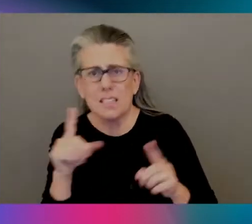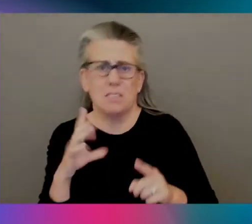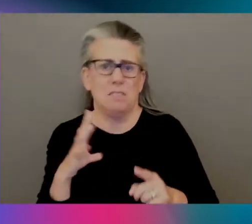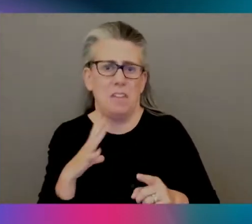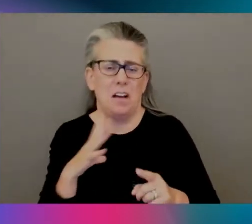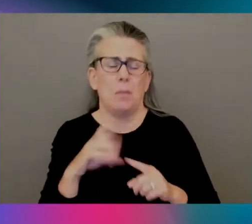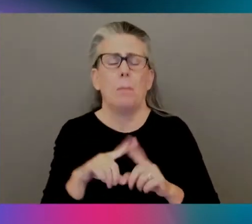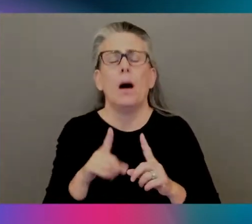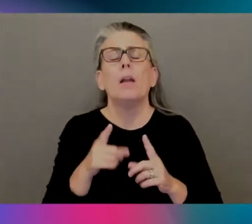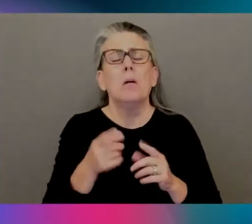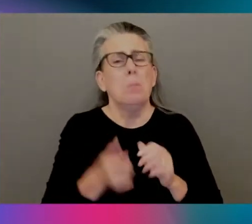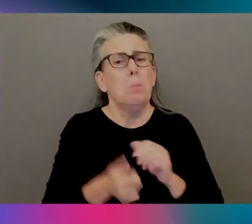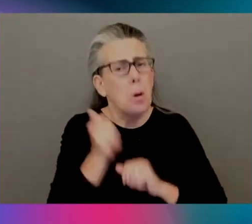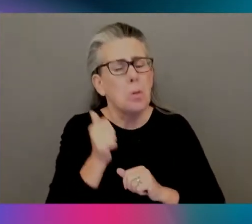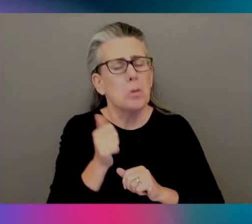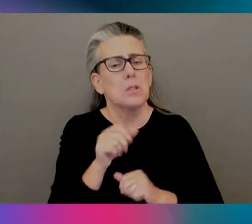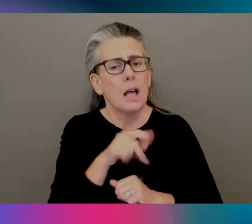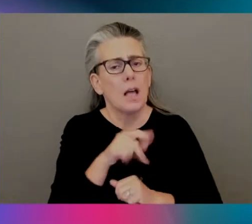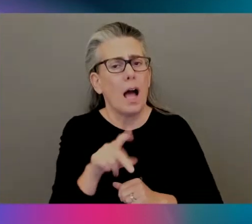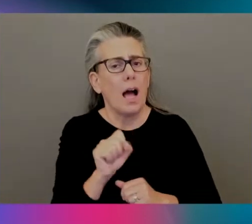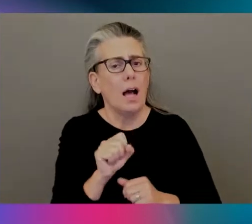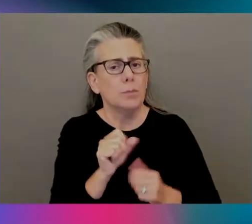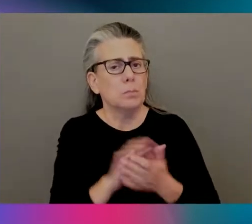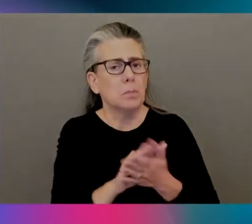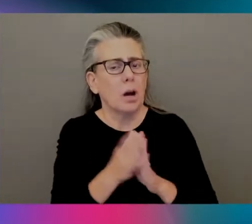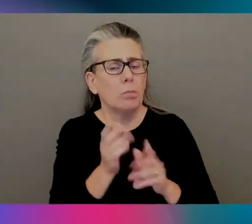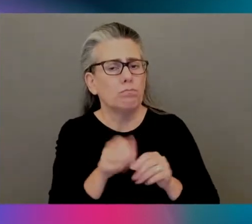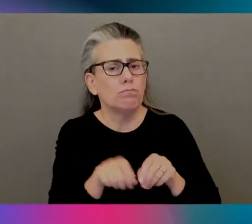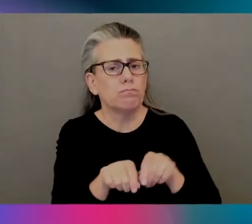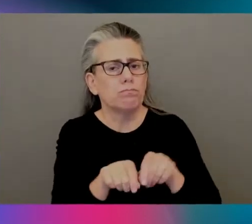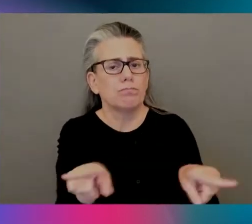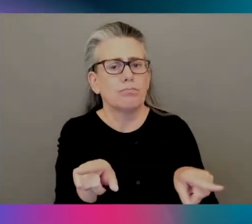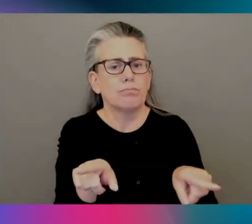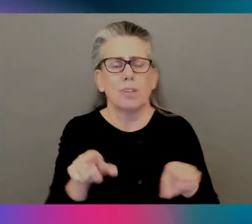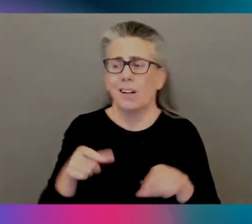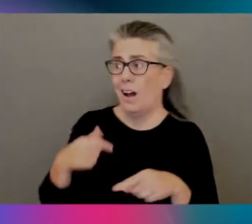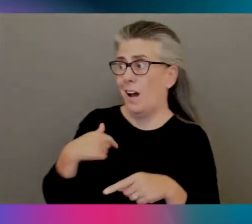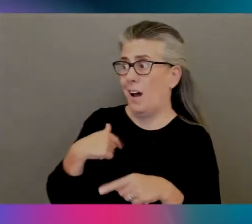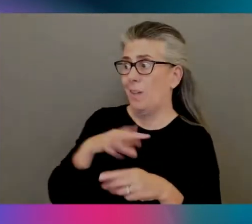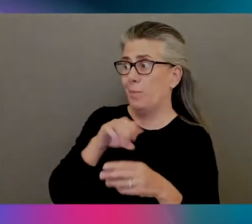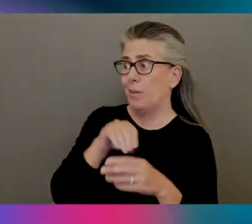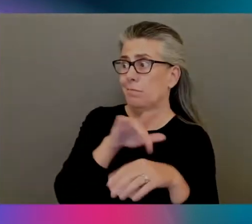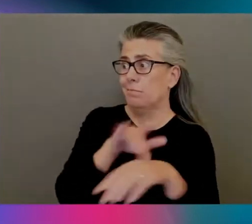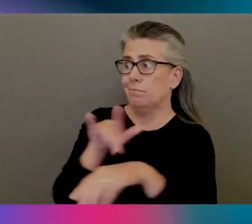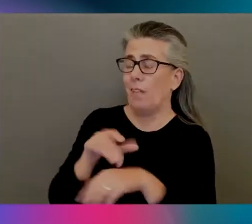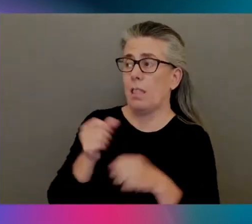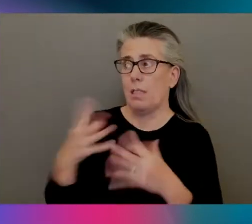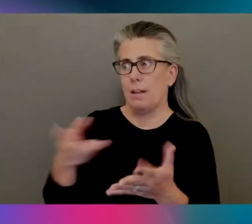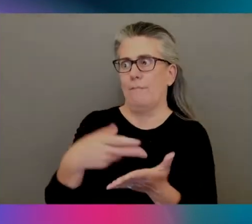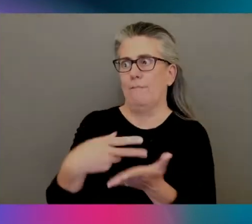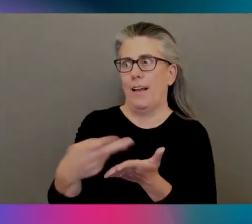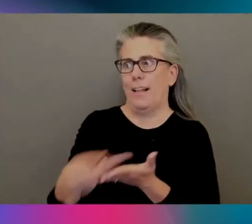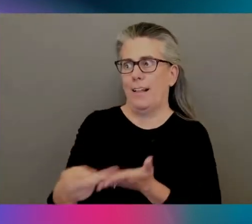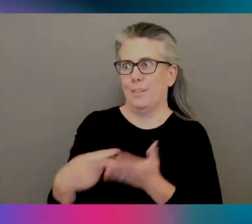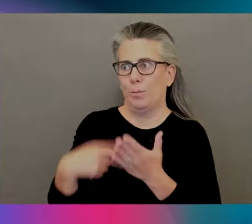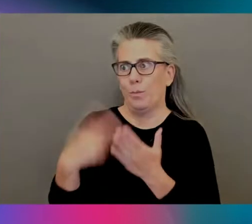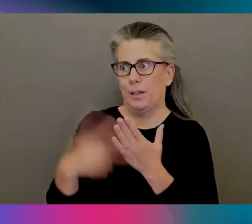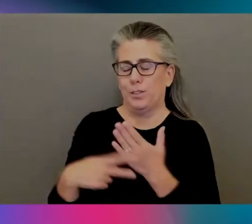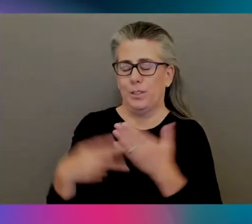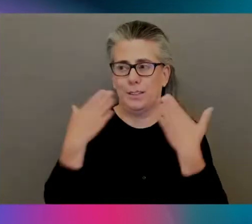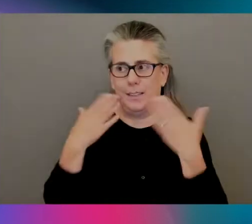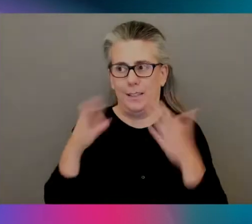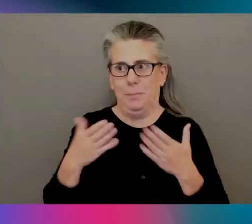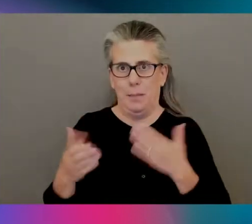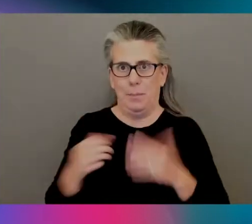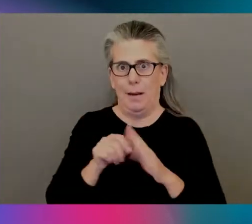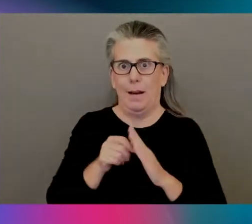their way out into making it into... I don't know, Spencer. I've been on a lot of failed projects in the past, so maybe I'm skewing us downwards